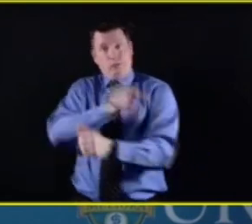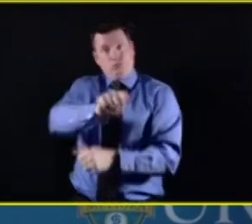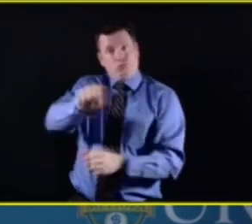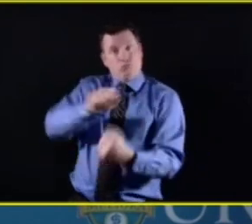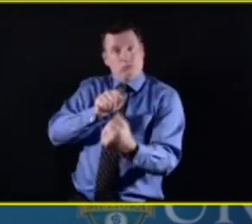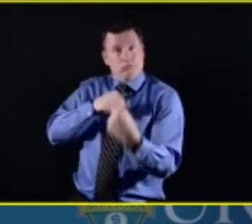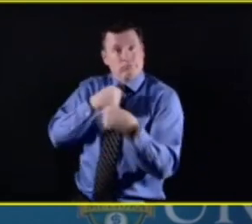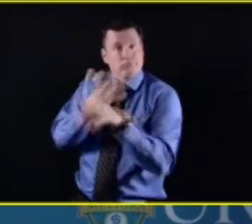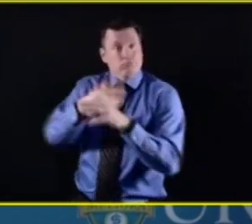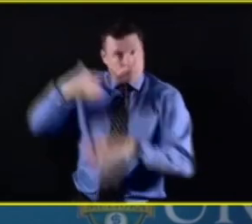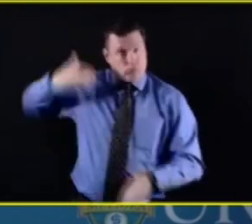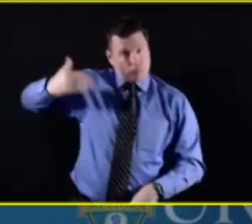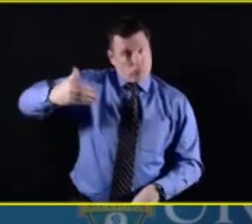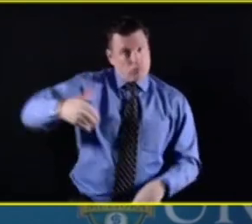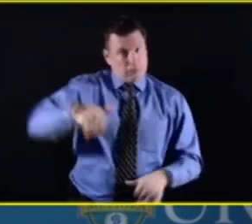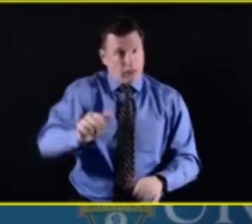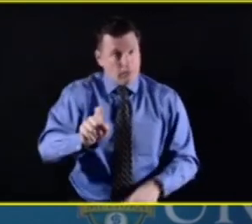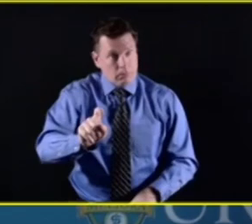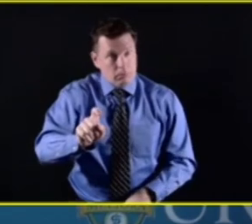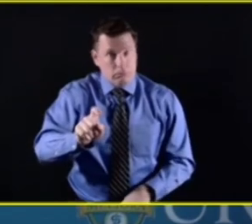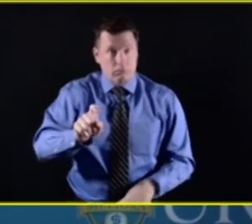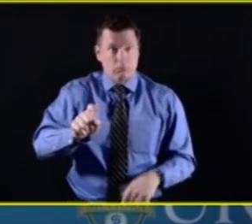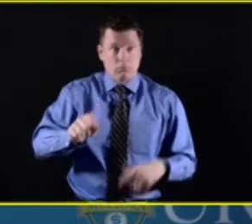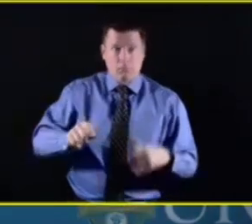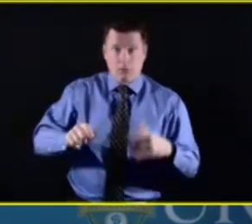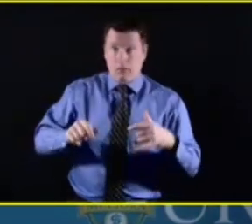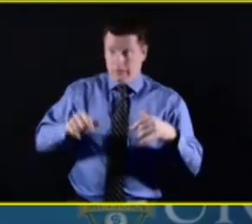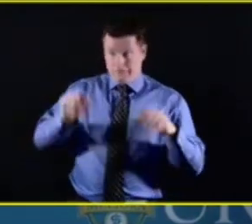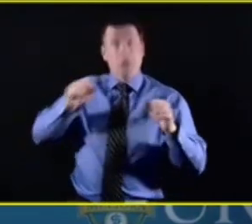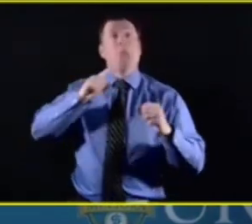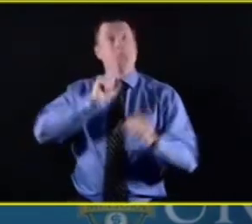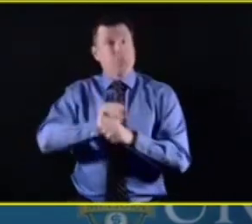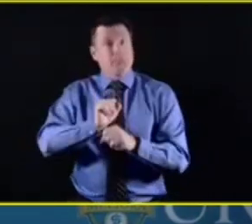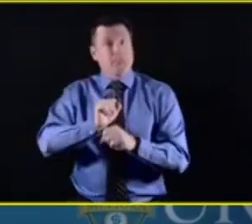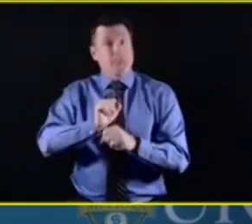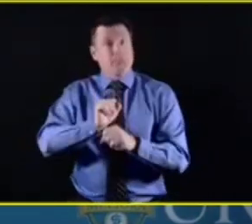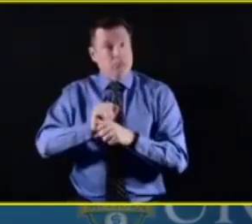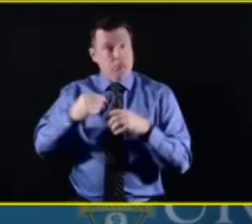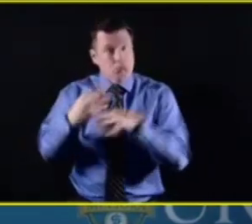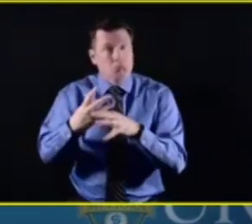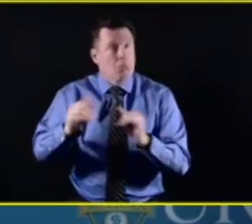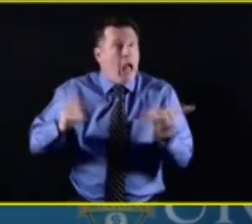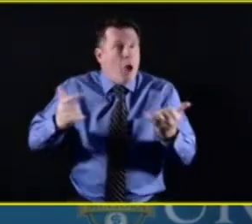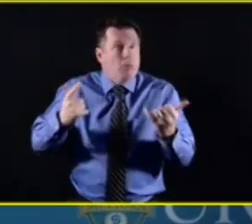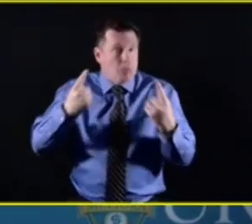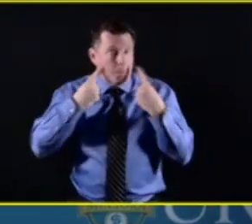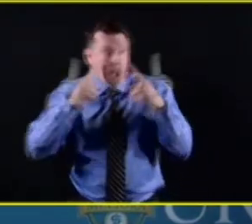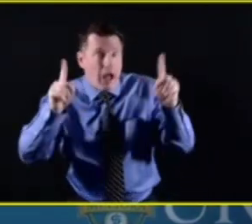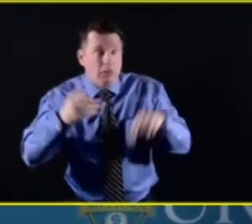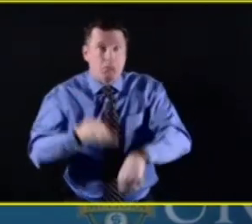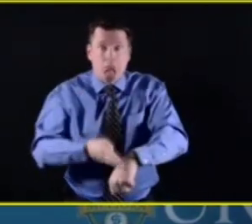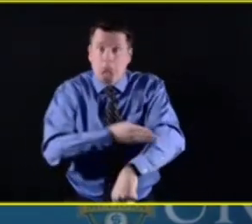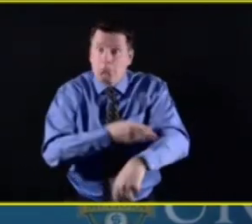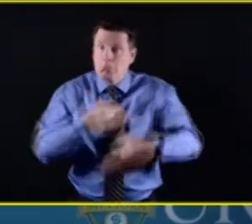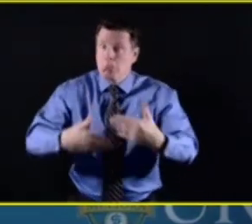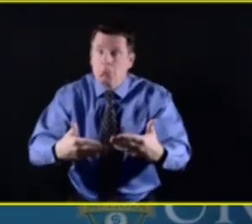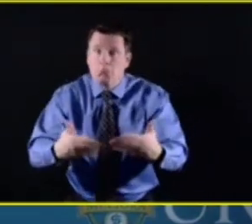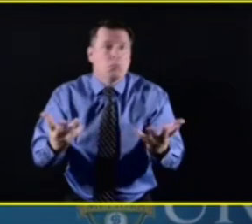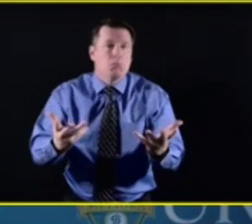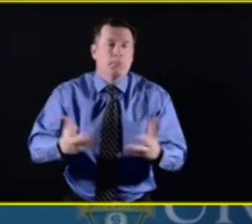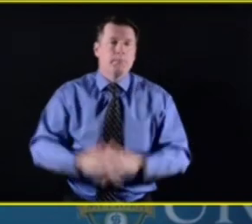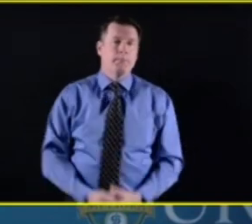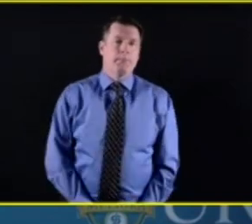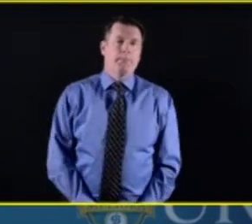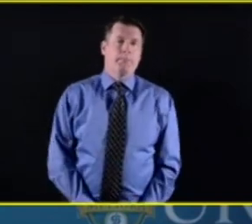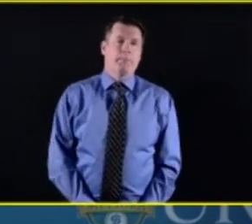You know, maybe that's one of the silver linings in a way of this